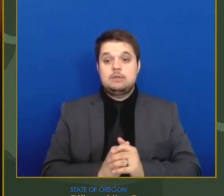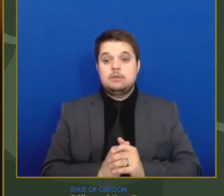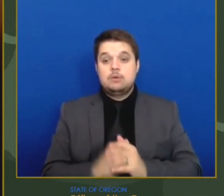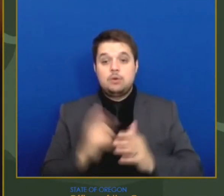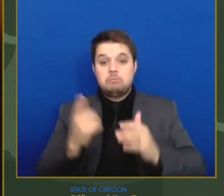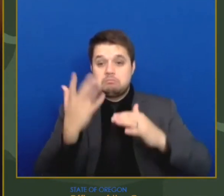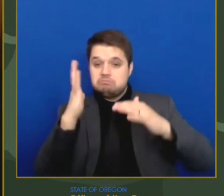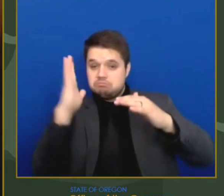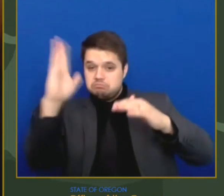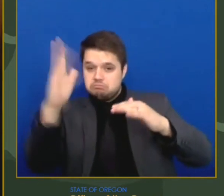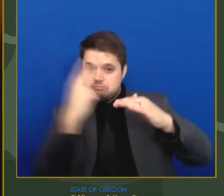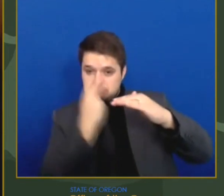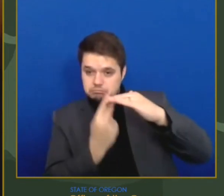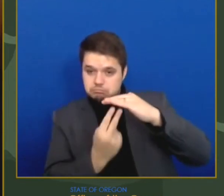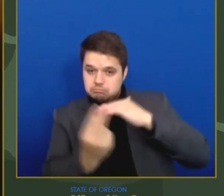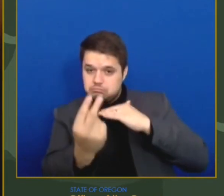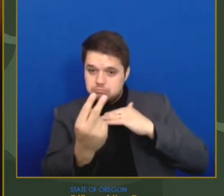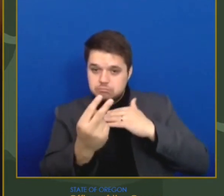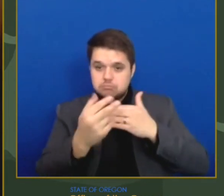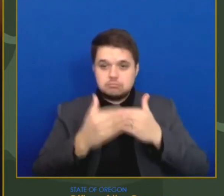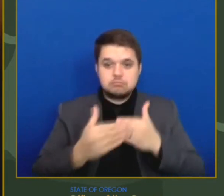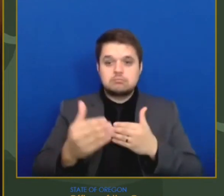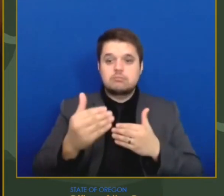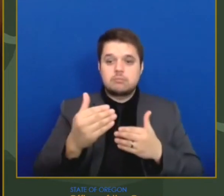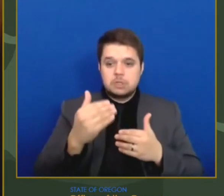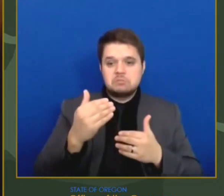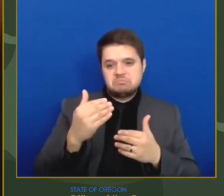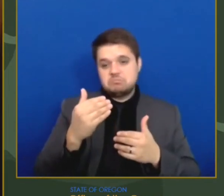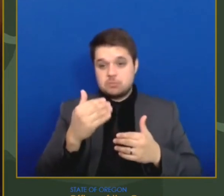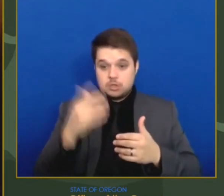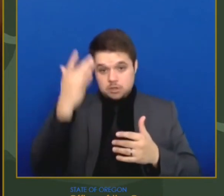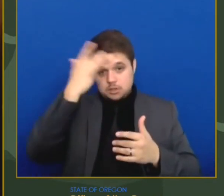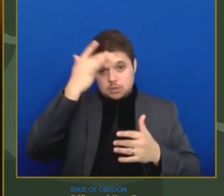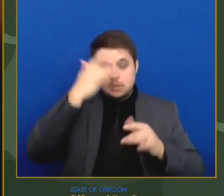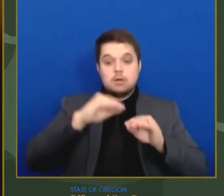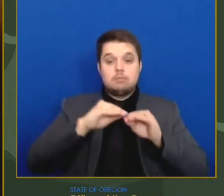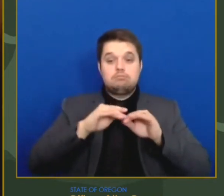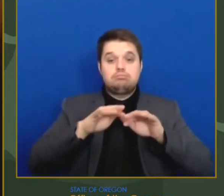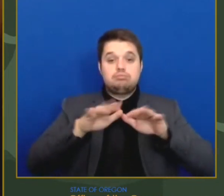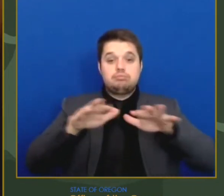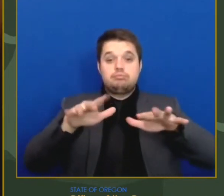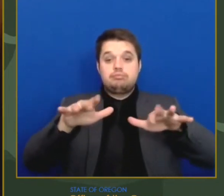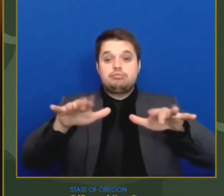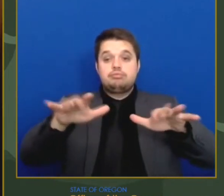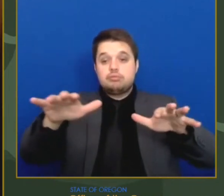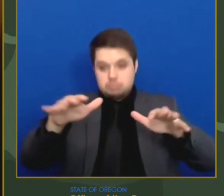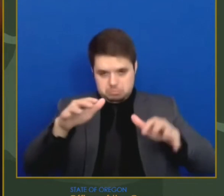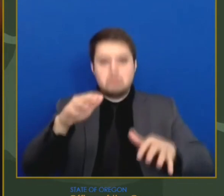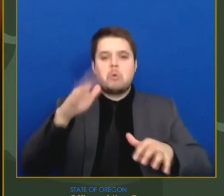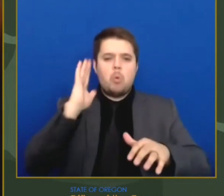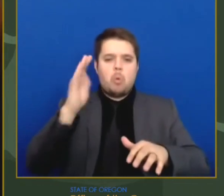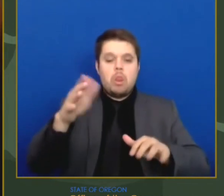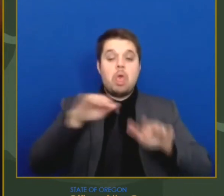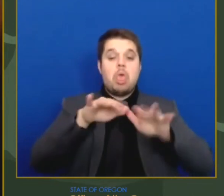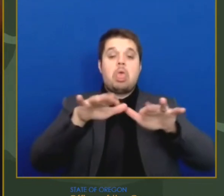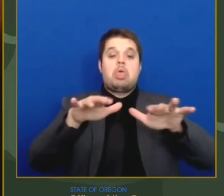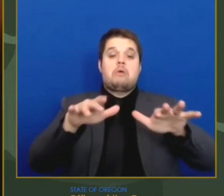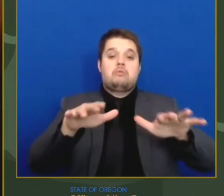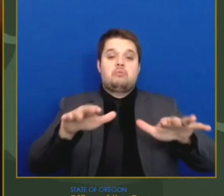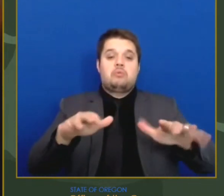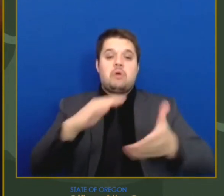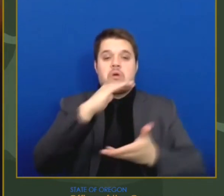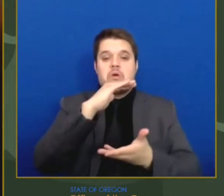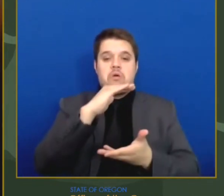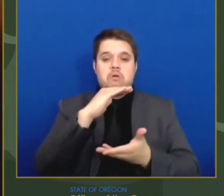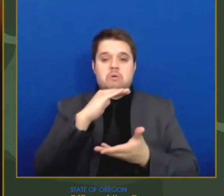transmission rate of the virus declined slightly from early February through February 24th, with an estimated reproductive number